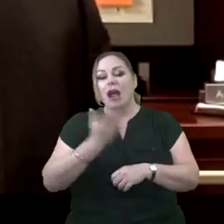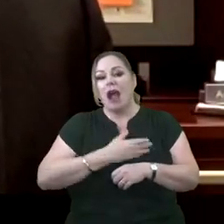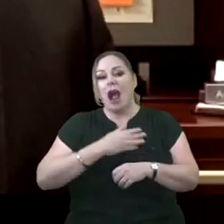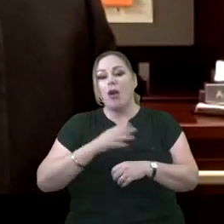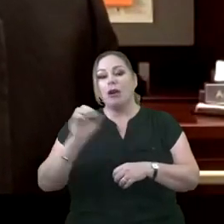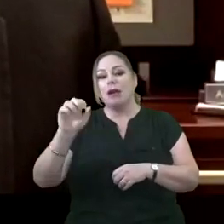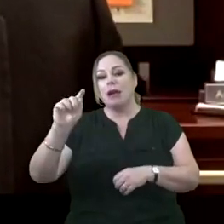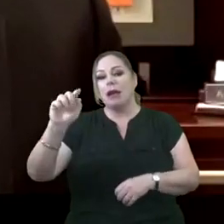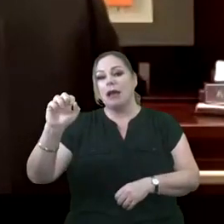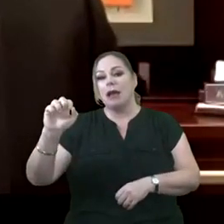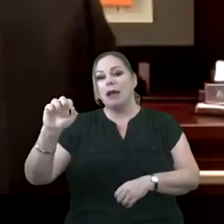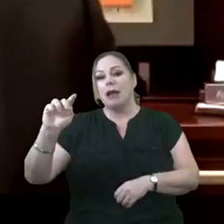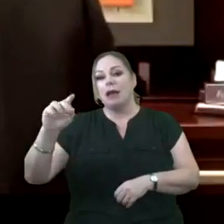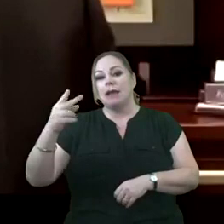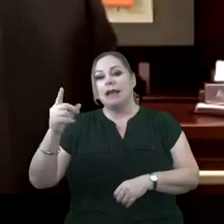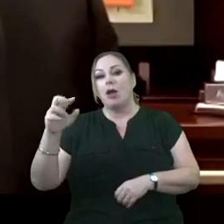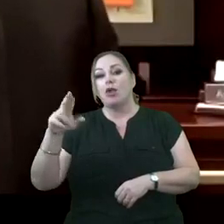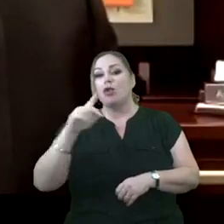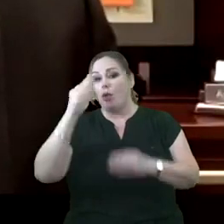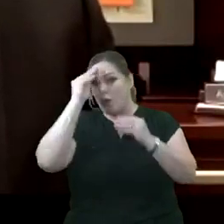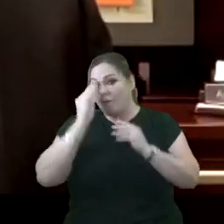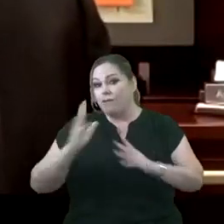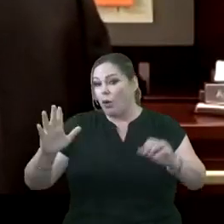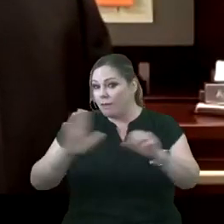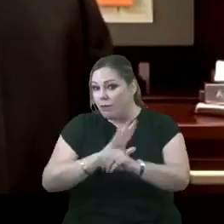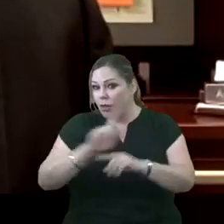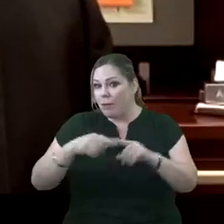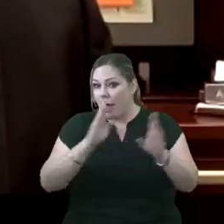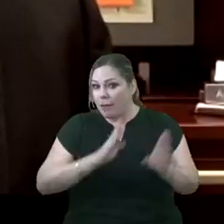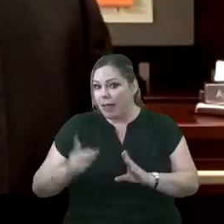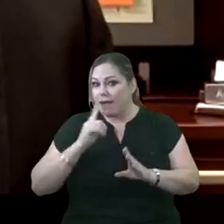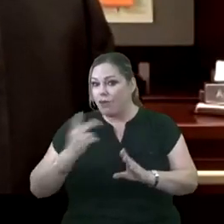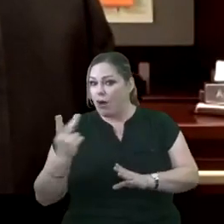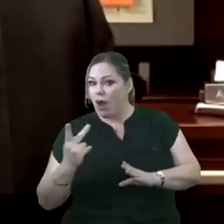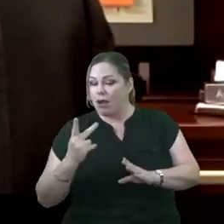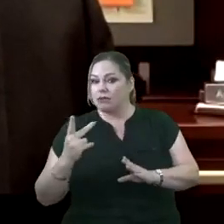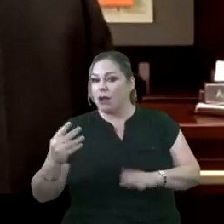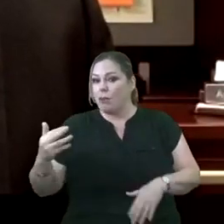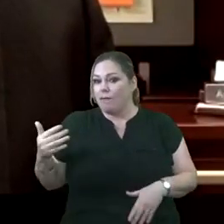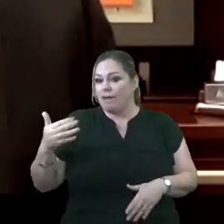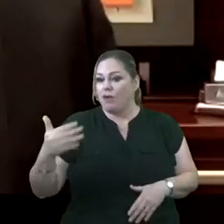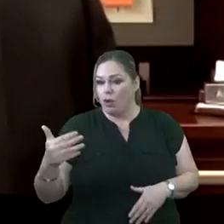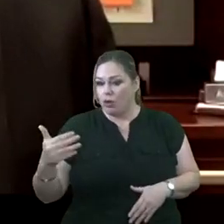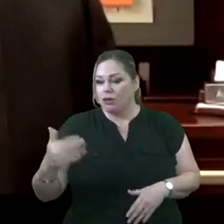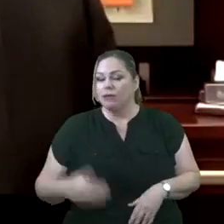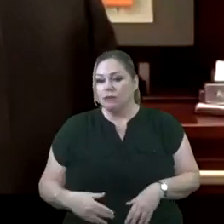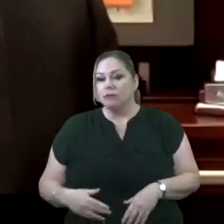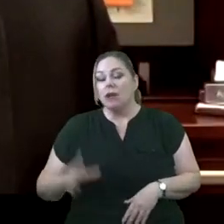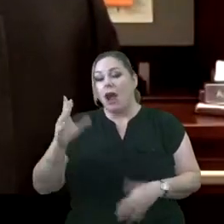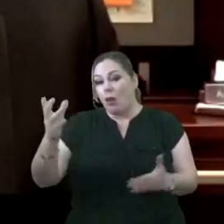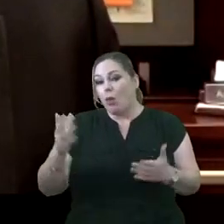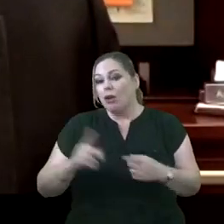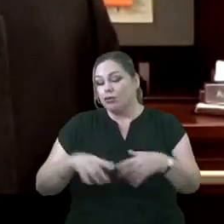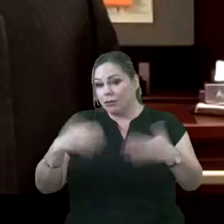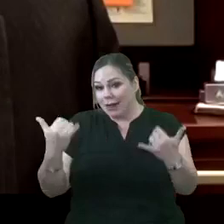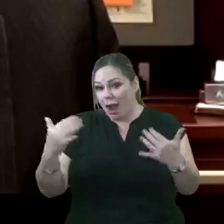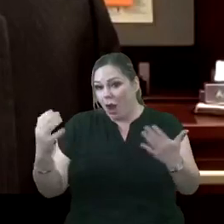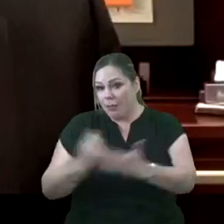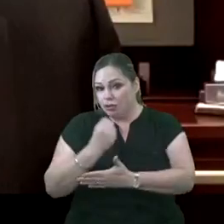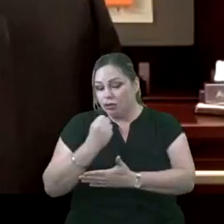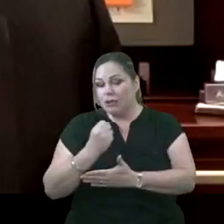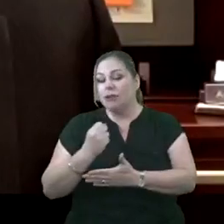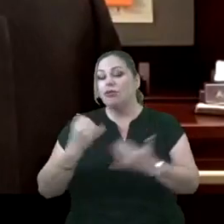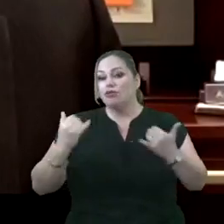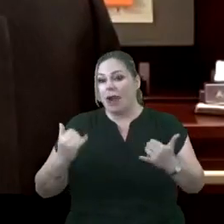stakeholders are well informed of what the plans are. For us moving forward. So I do want to take the opportunity